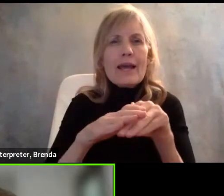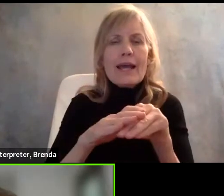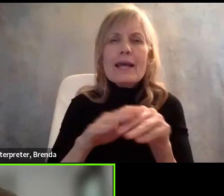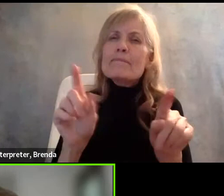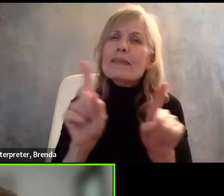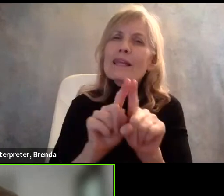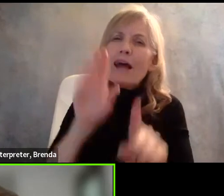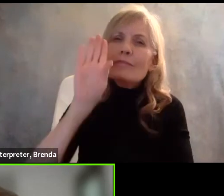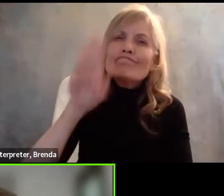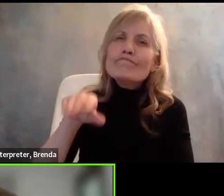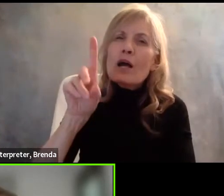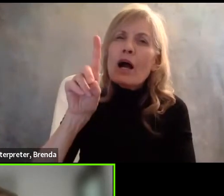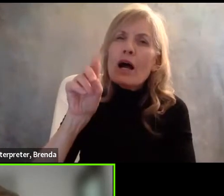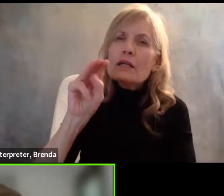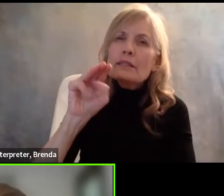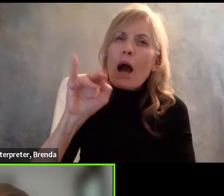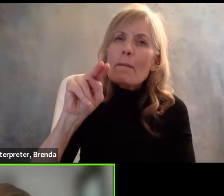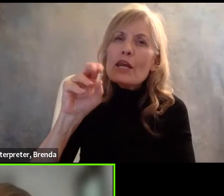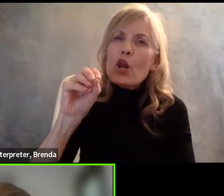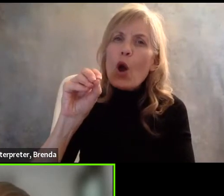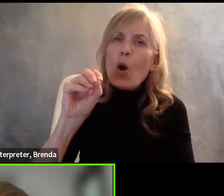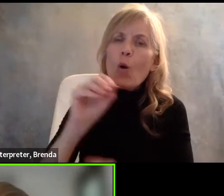happening here for people with disabilities.